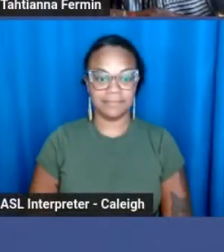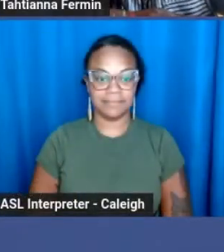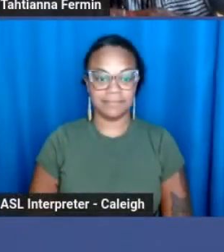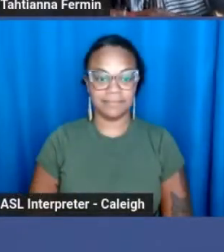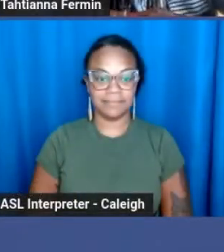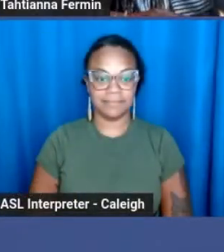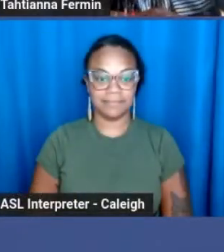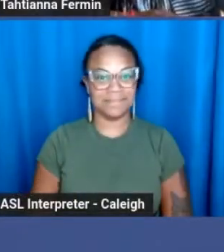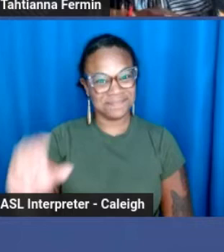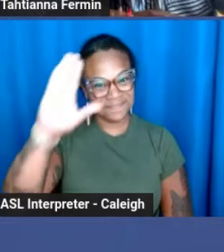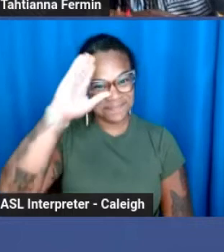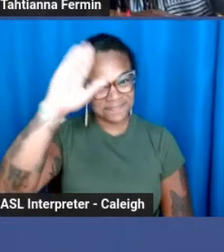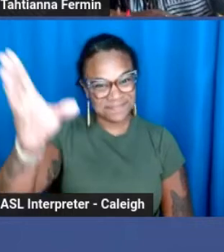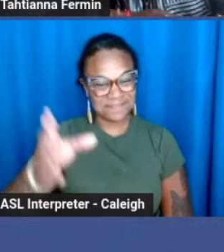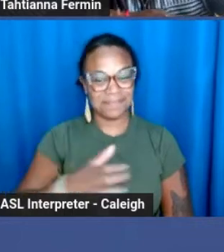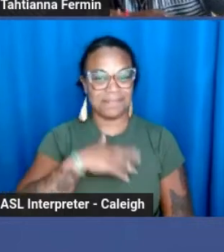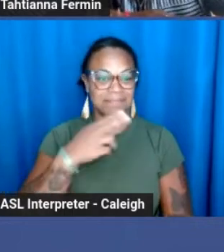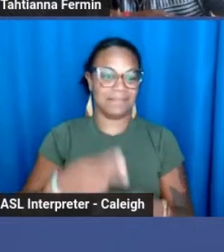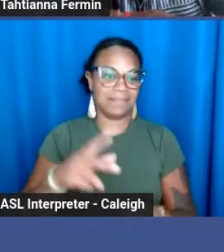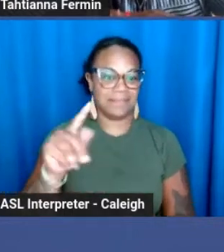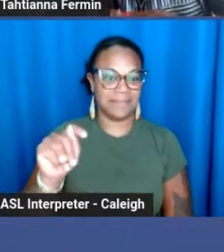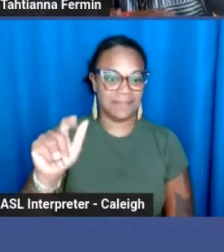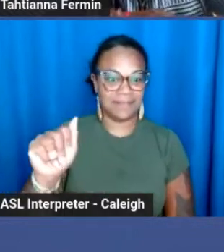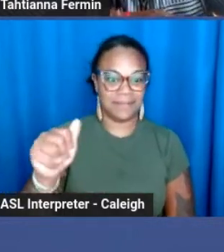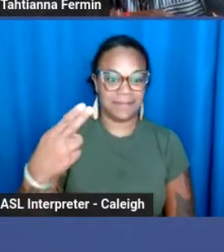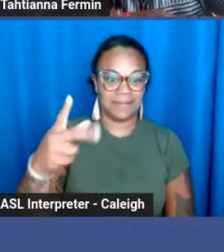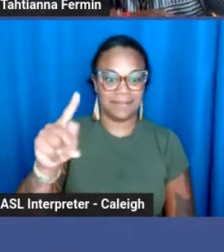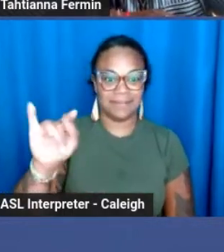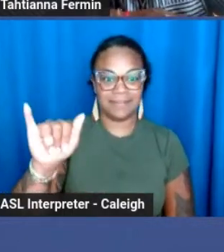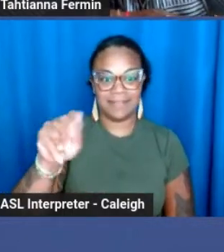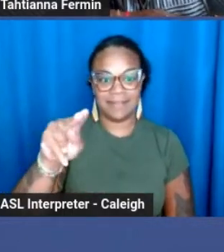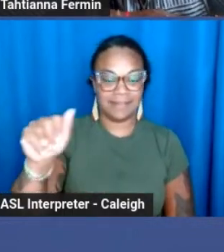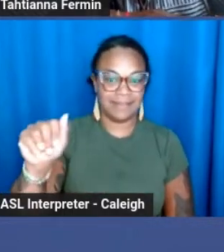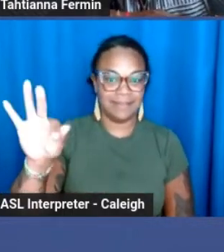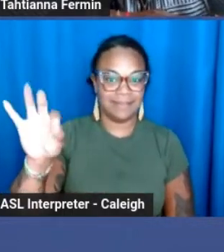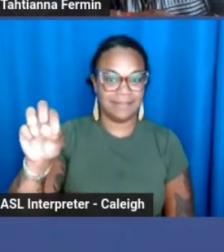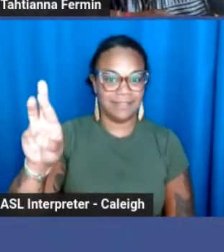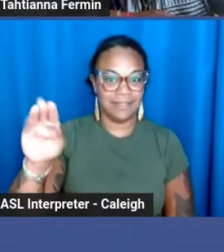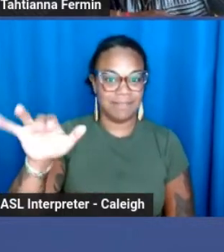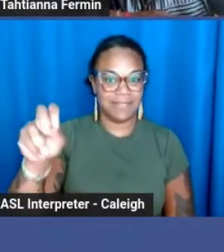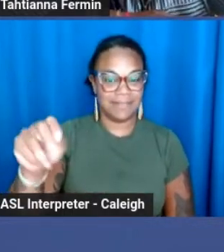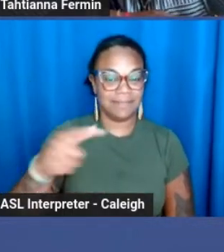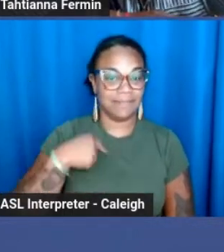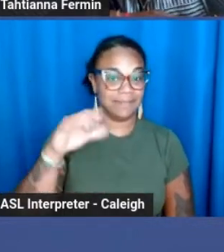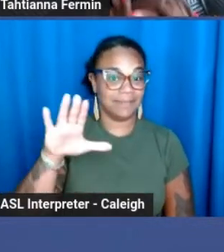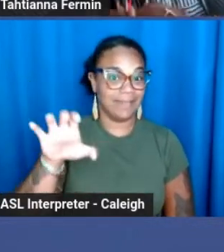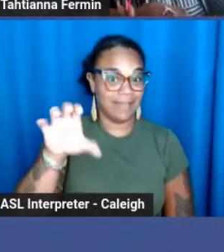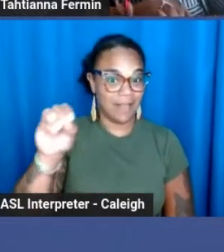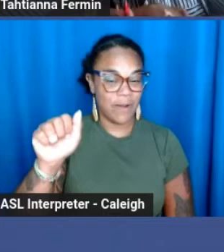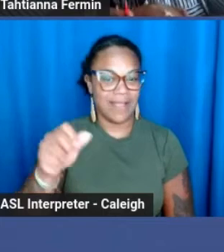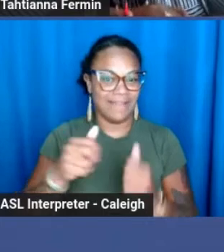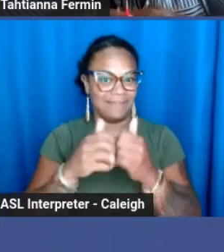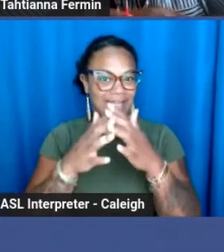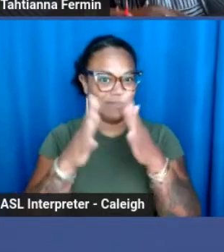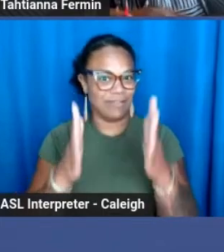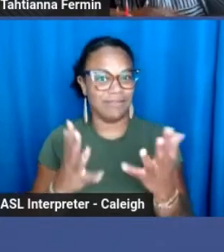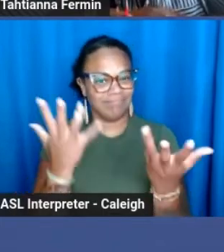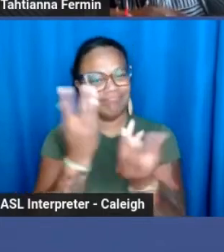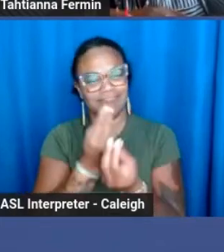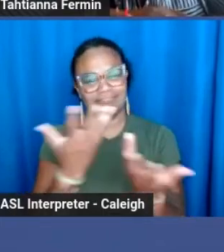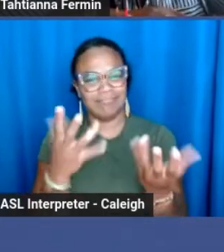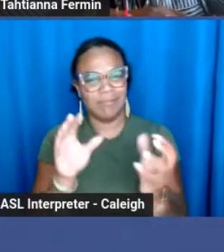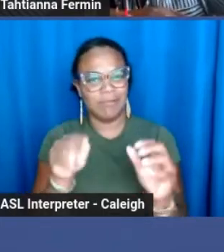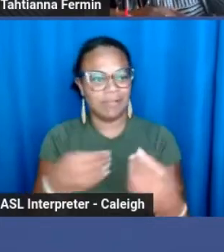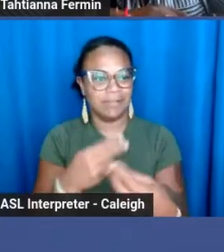Hello, my name is Tatiana Furman and I am the CEO and founder of this lovely organization called